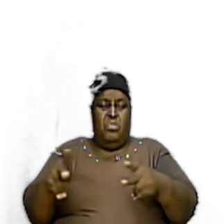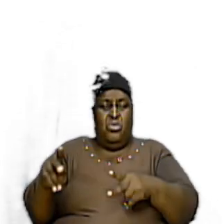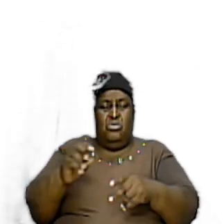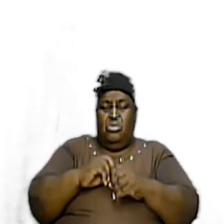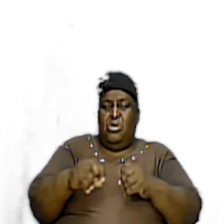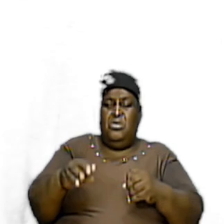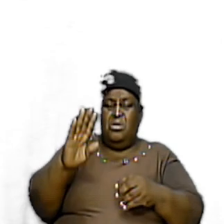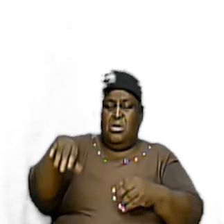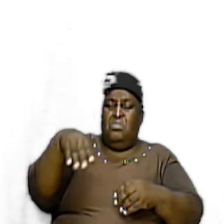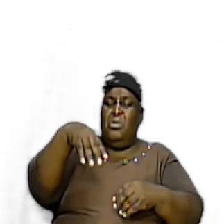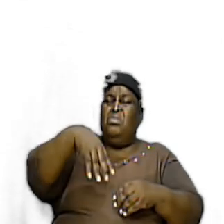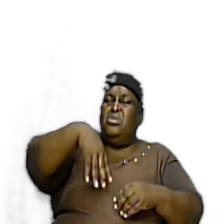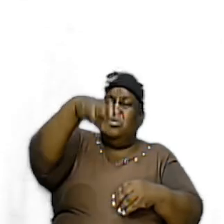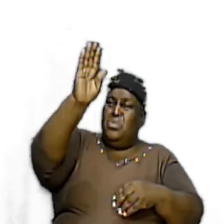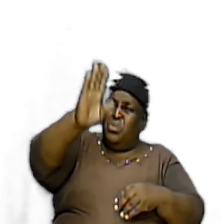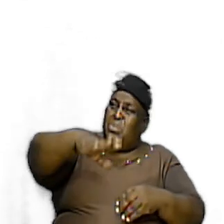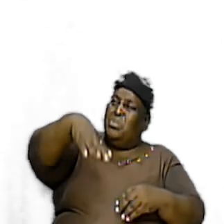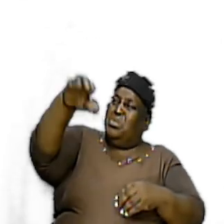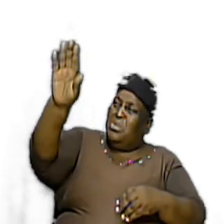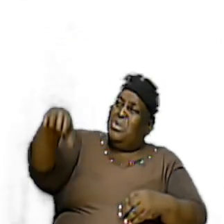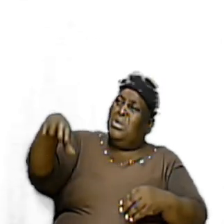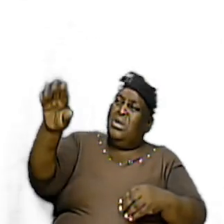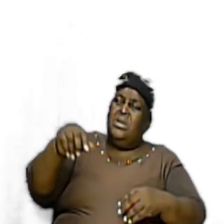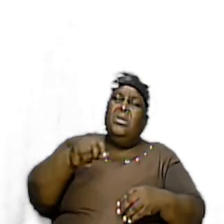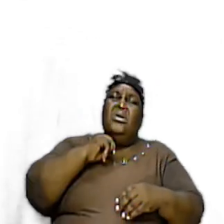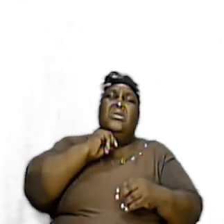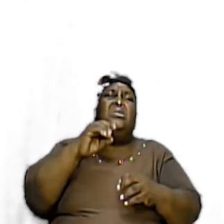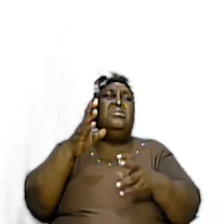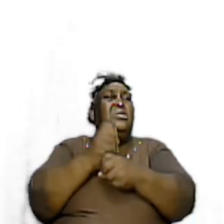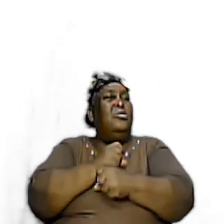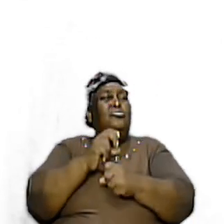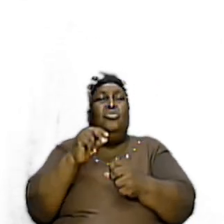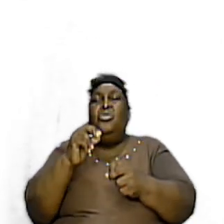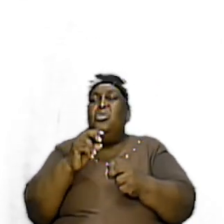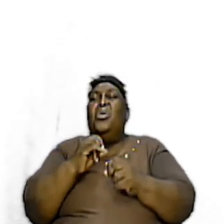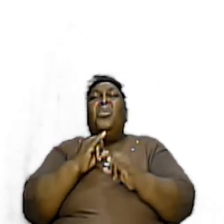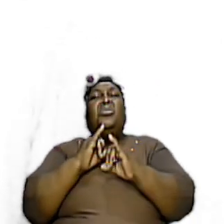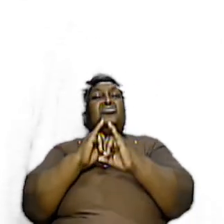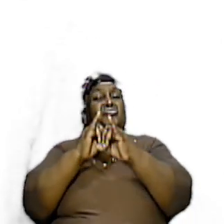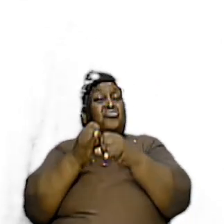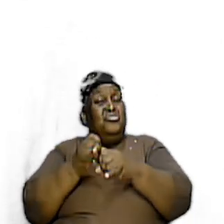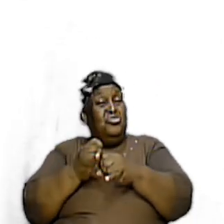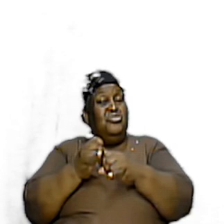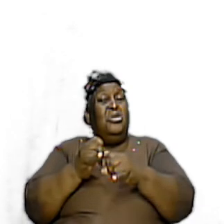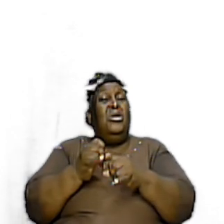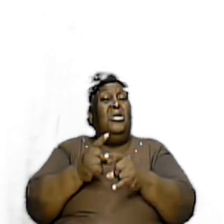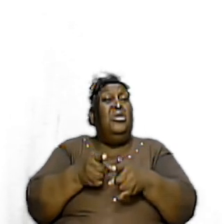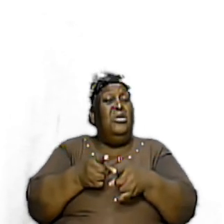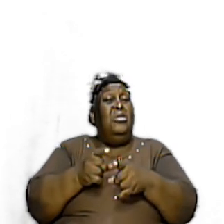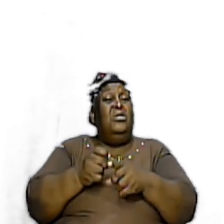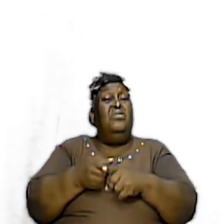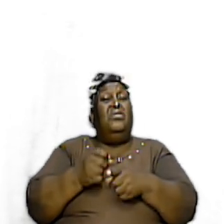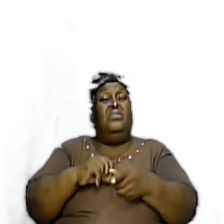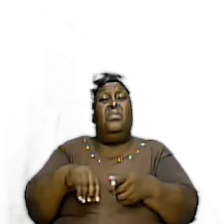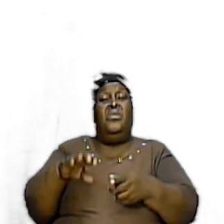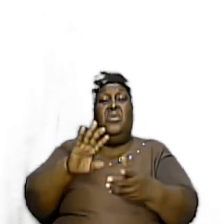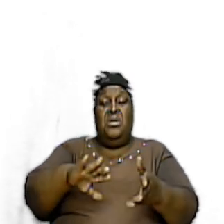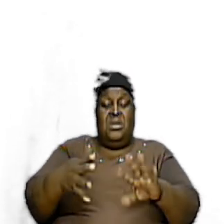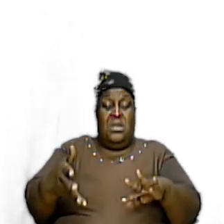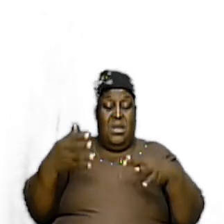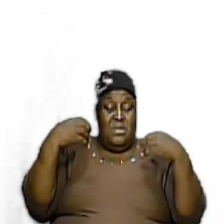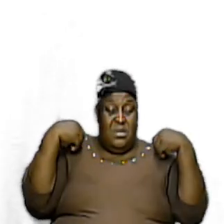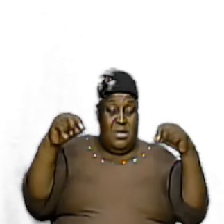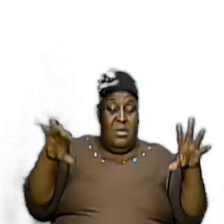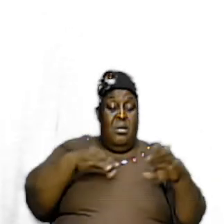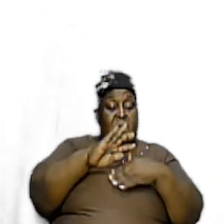camp I'm not even going to Take no instructions From them Anybody that did That the Death angel Would have Passed over We all have A